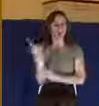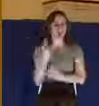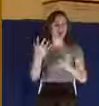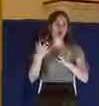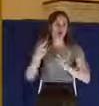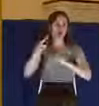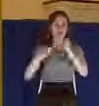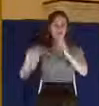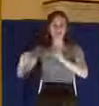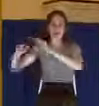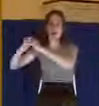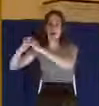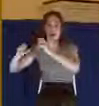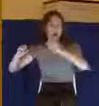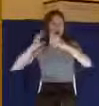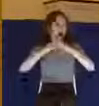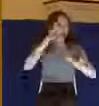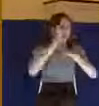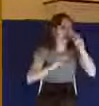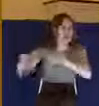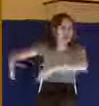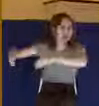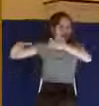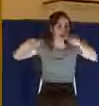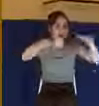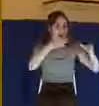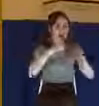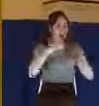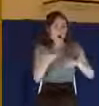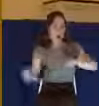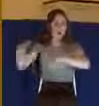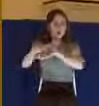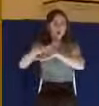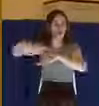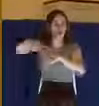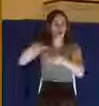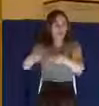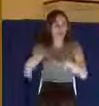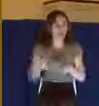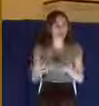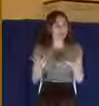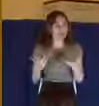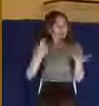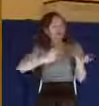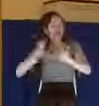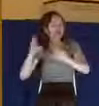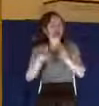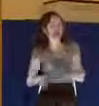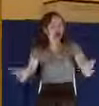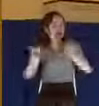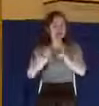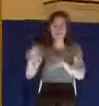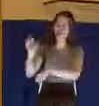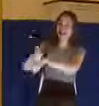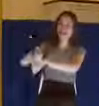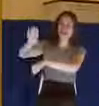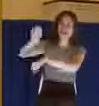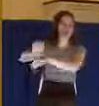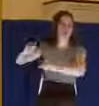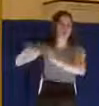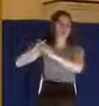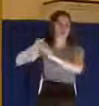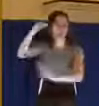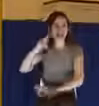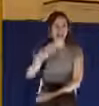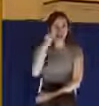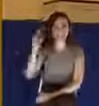a building over those sites. And if you ask me, kind of ruin the value of that site by putting a church there. That's